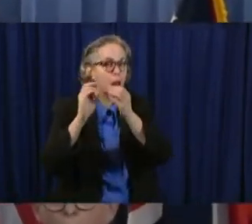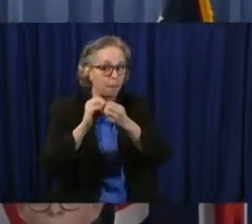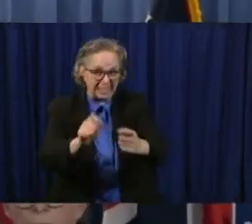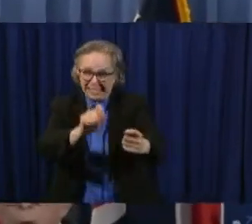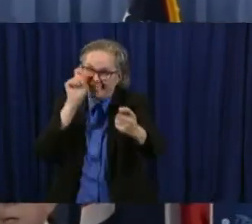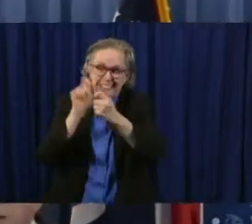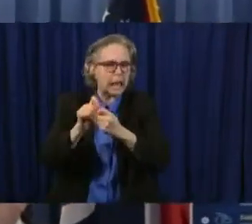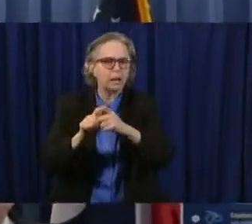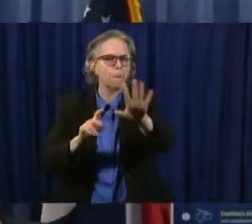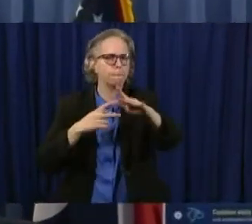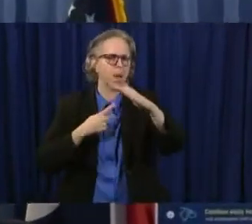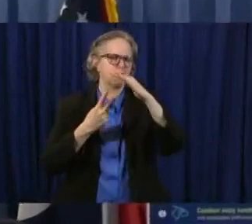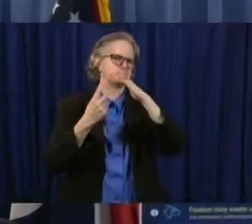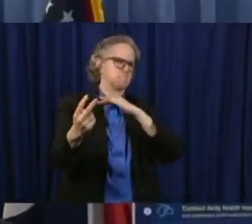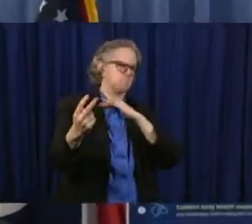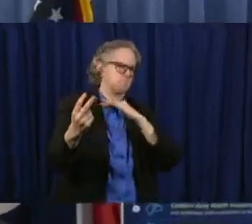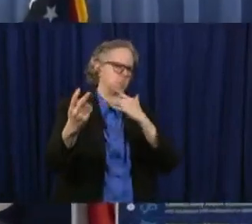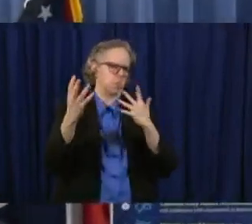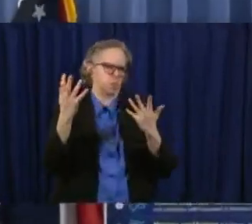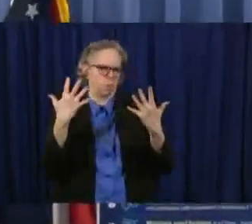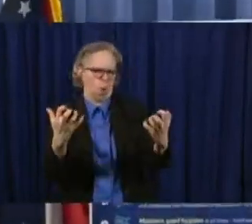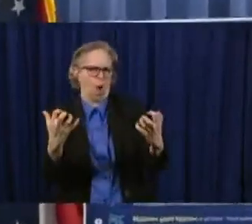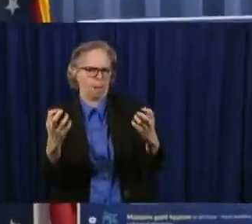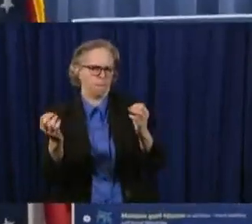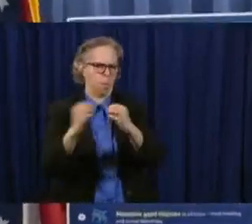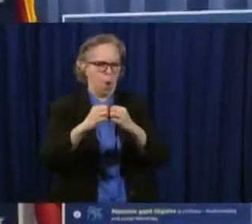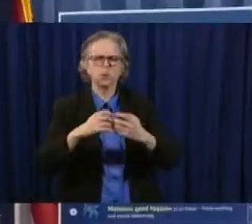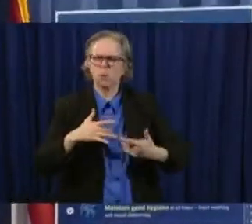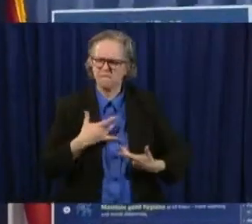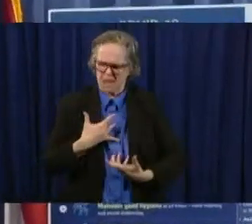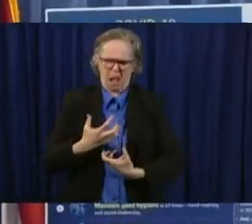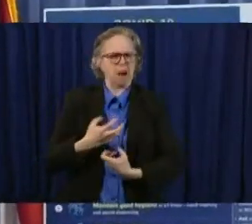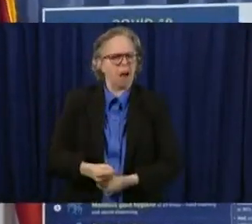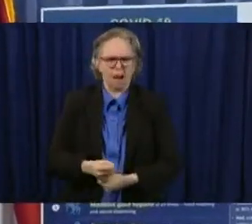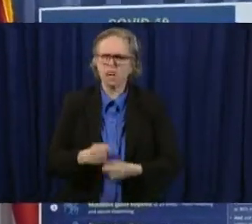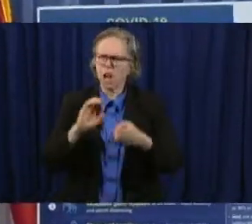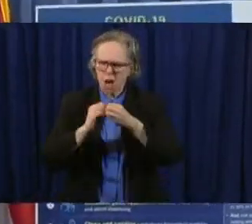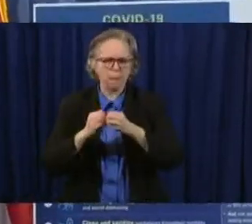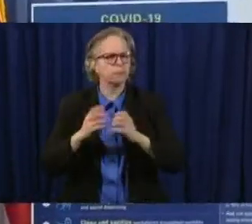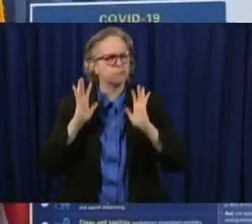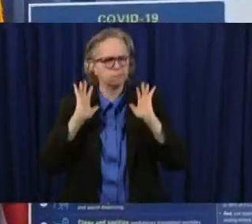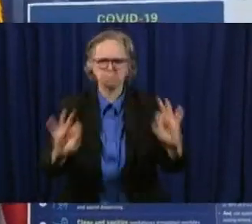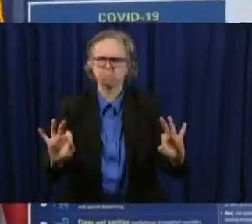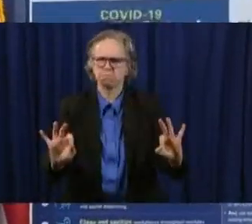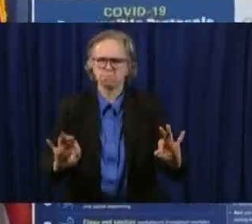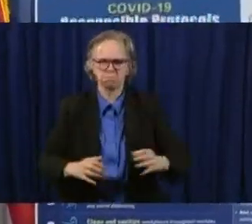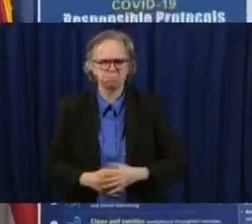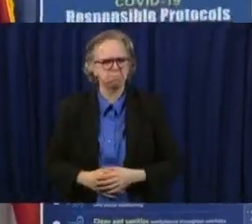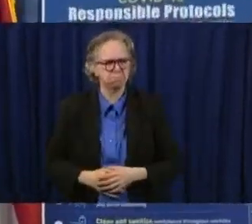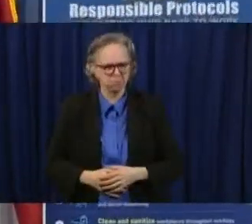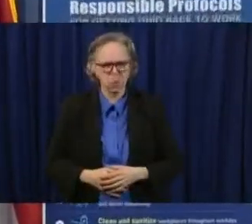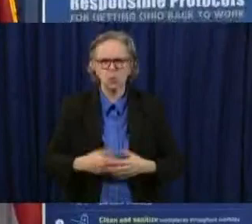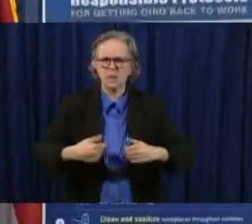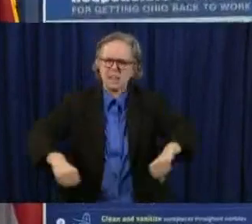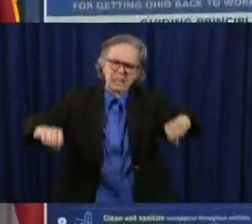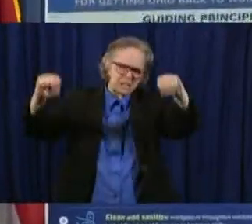But we think we have a real shot at getting those numbers and being able to come up with that much capacity to, to,